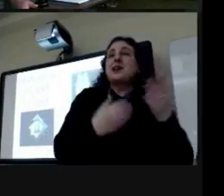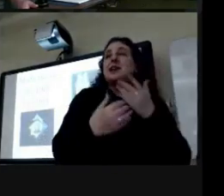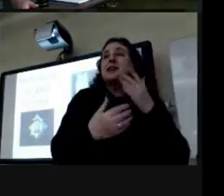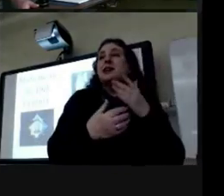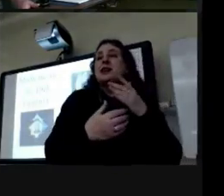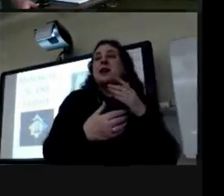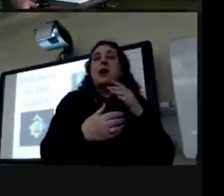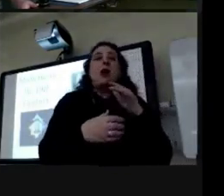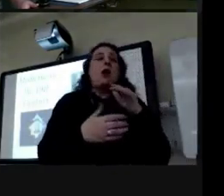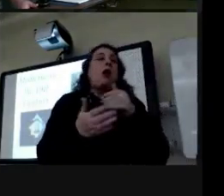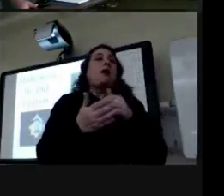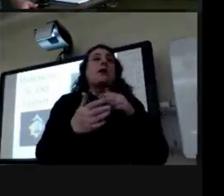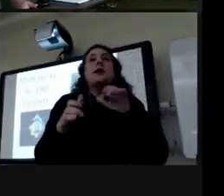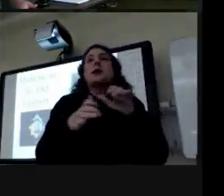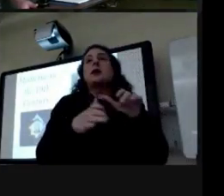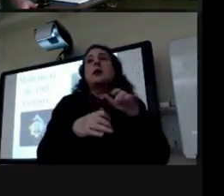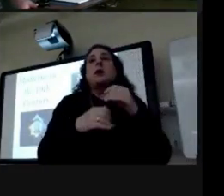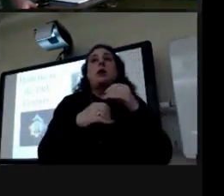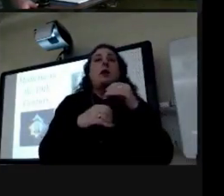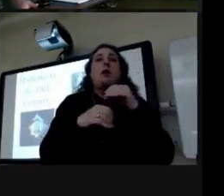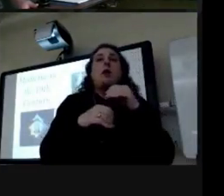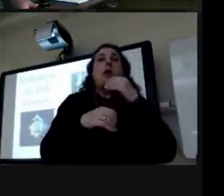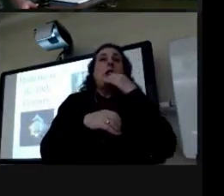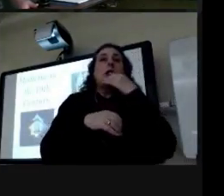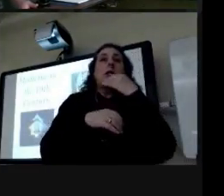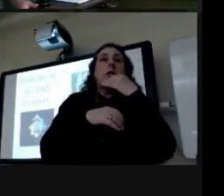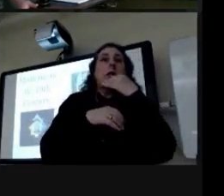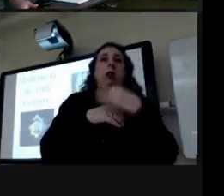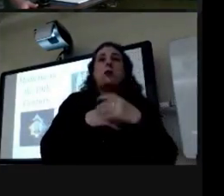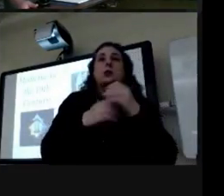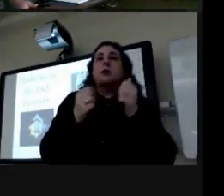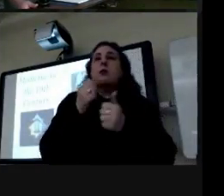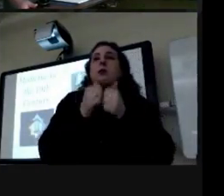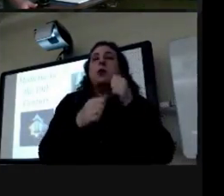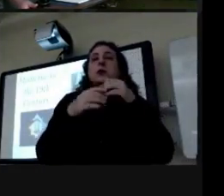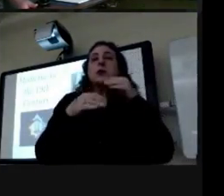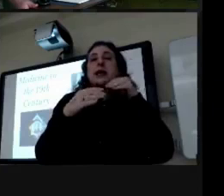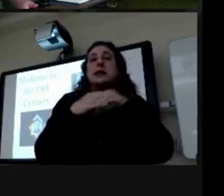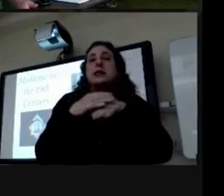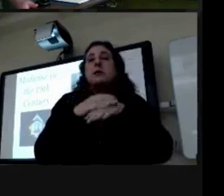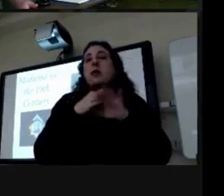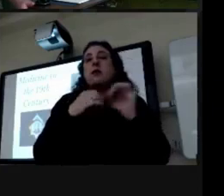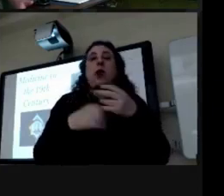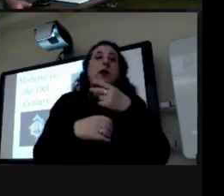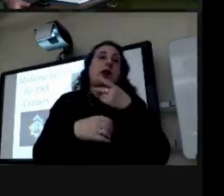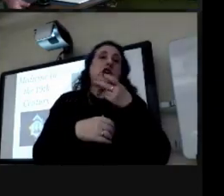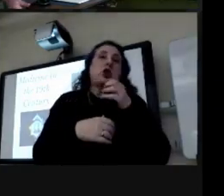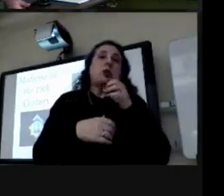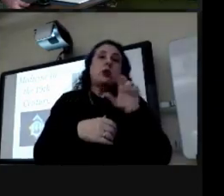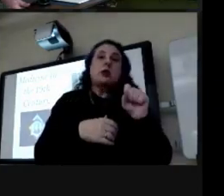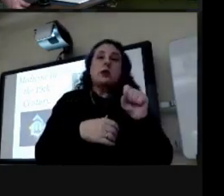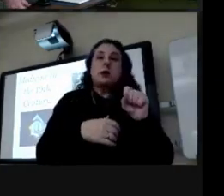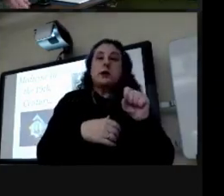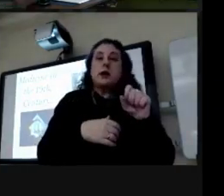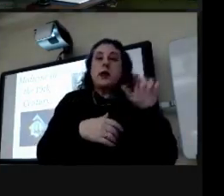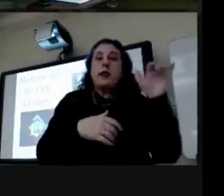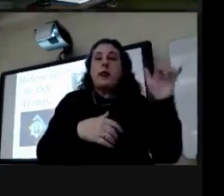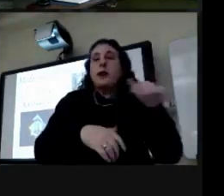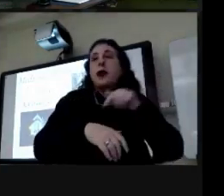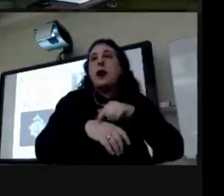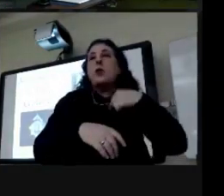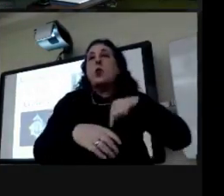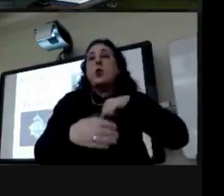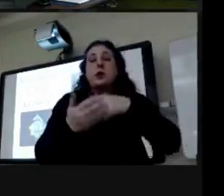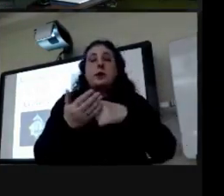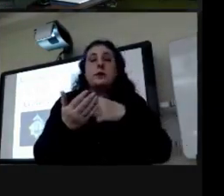often falling back on because blood was the most accessible of all the humors by the time we're talking about immoral theory had kind of